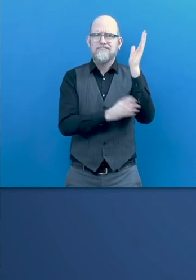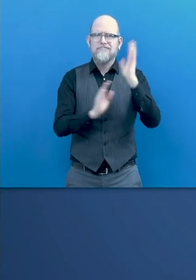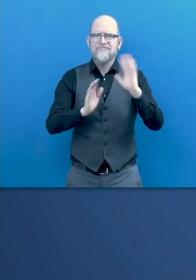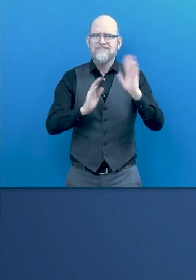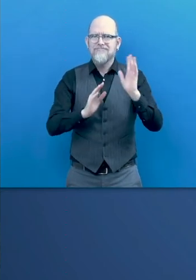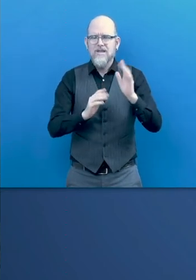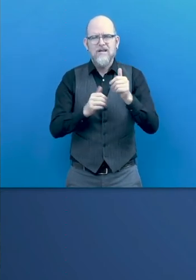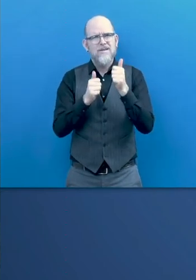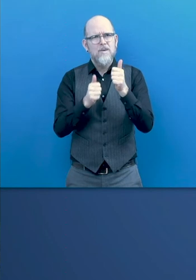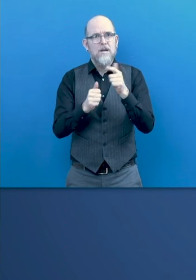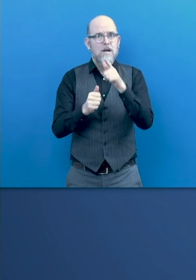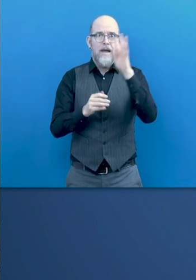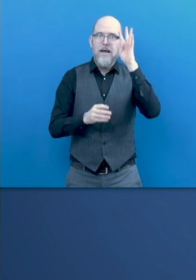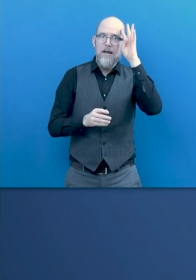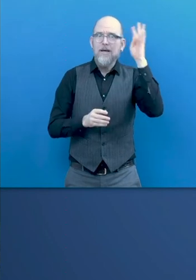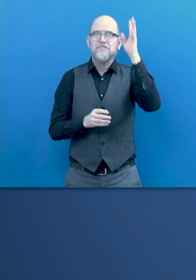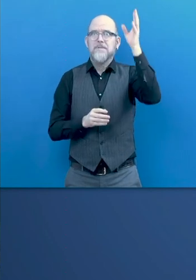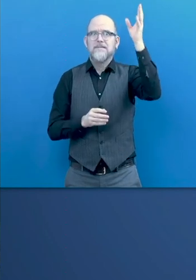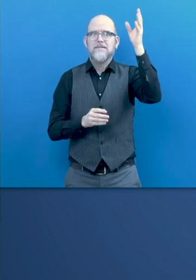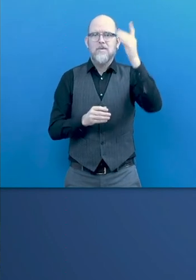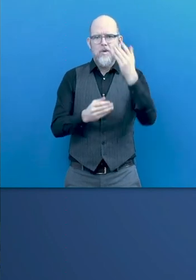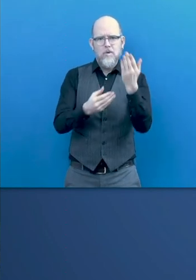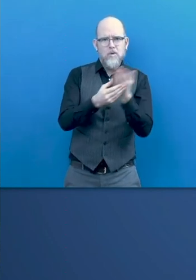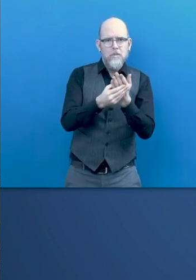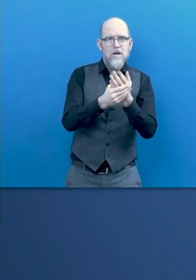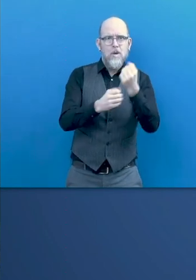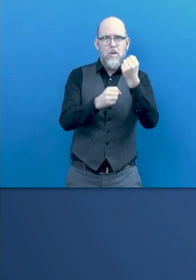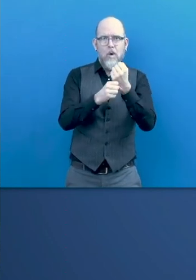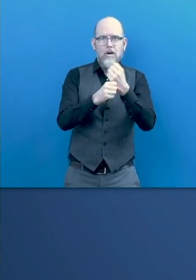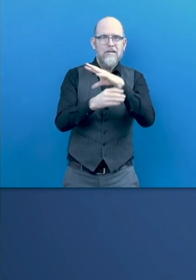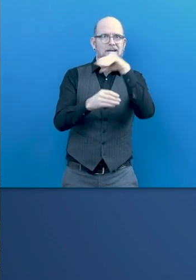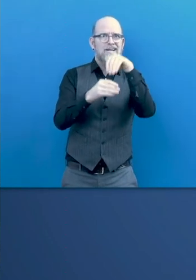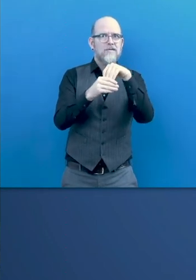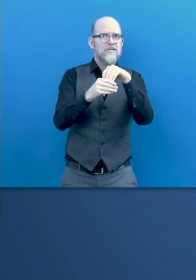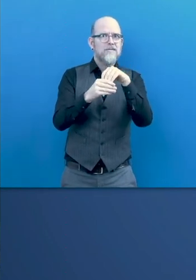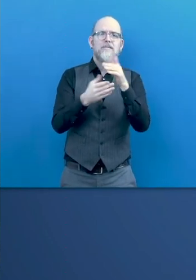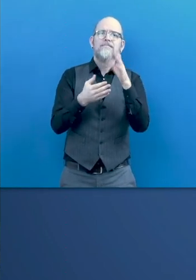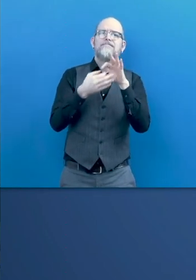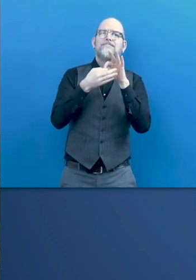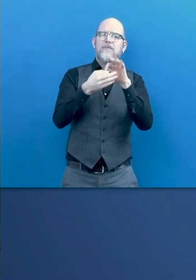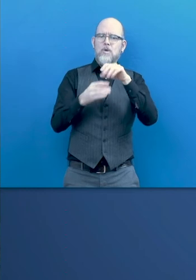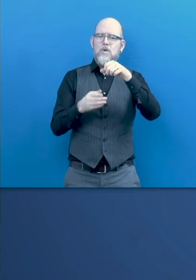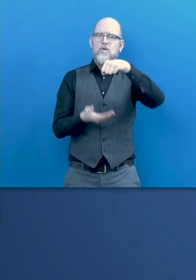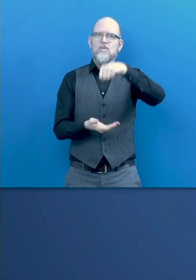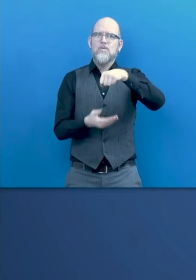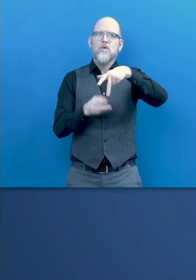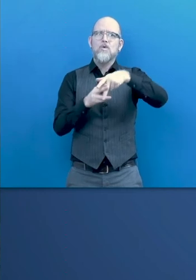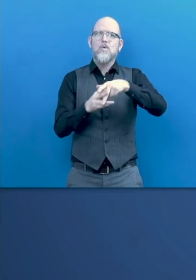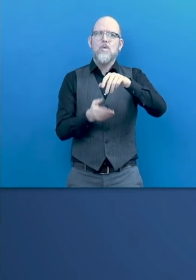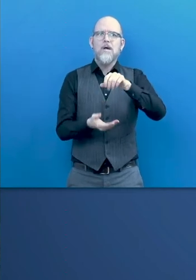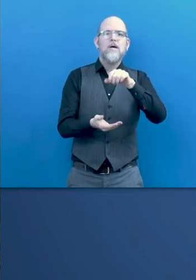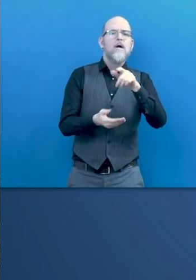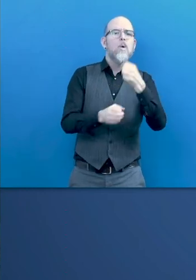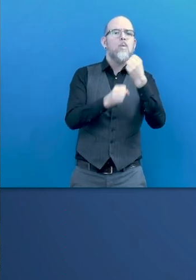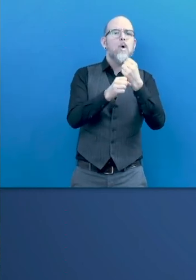inspiring work and document. A great tool in terms of inclusion and in terms of the future of work,